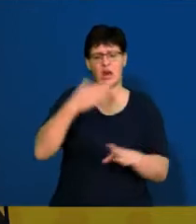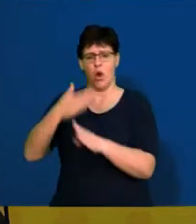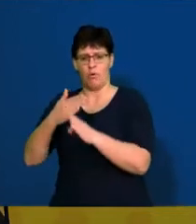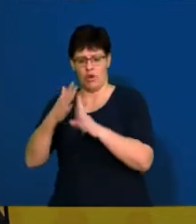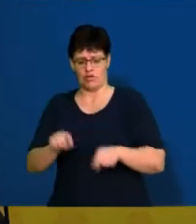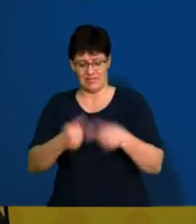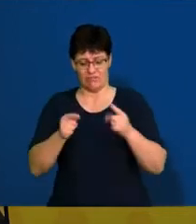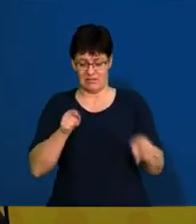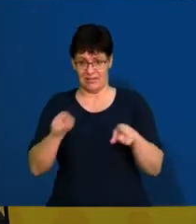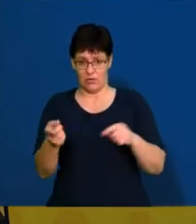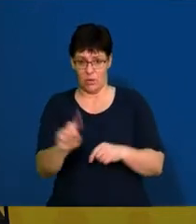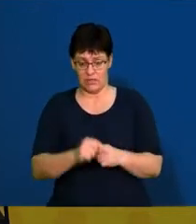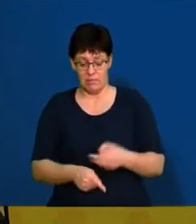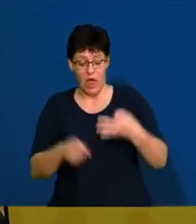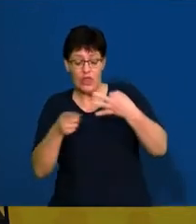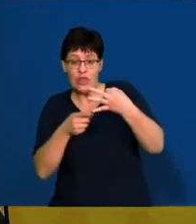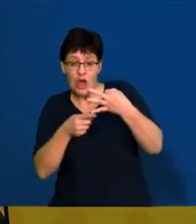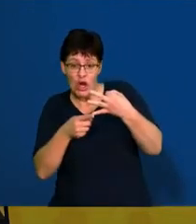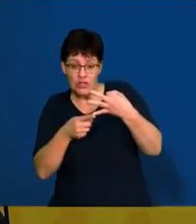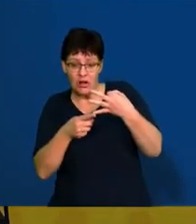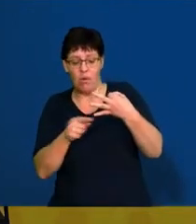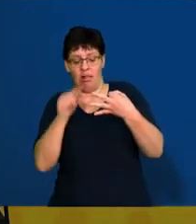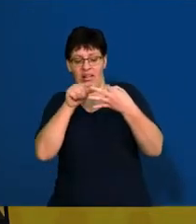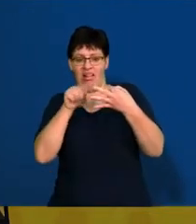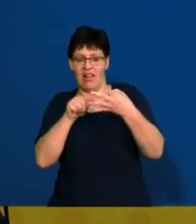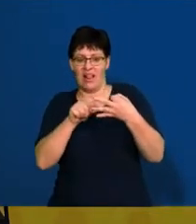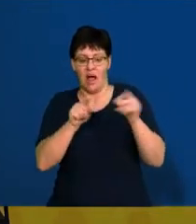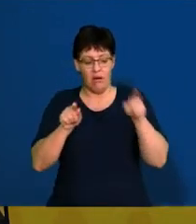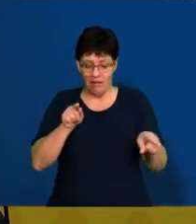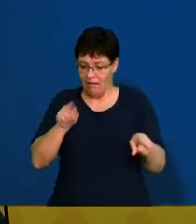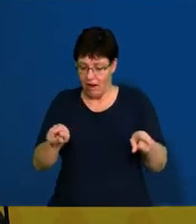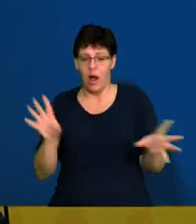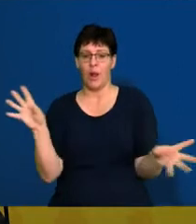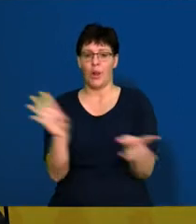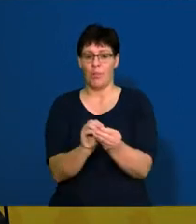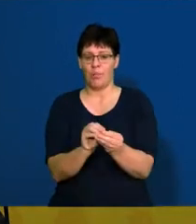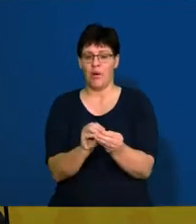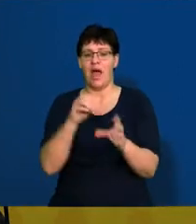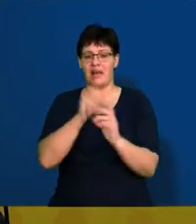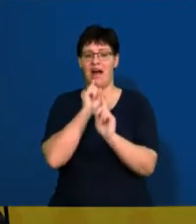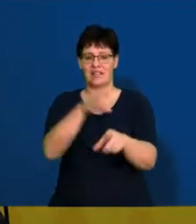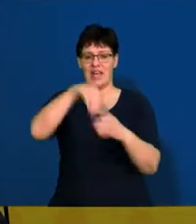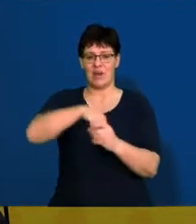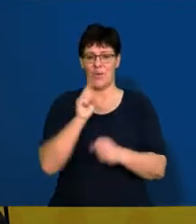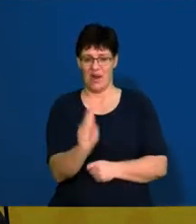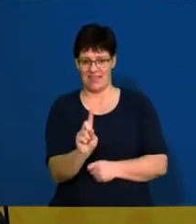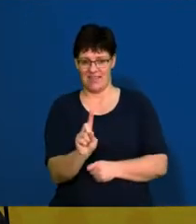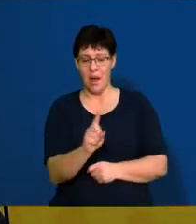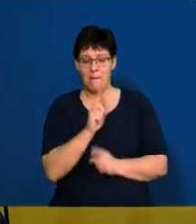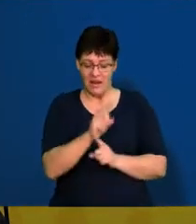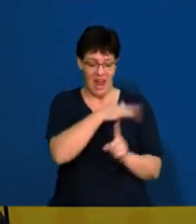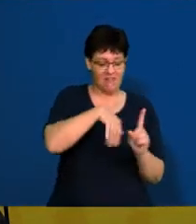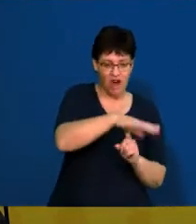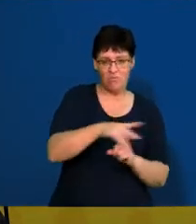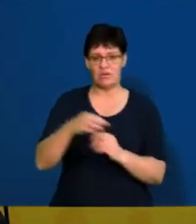The third question in section B is going to be a combination of business environments and business operations.